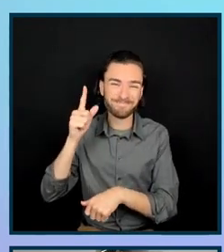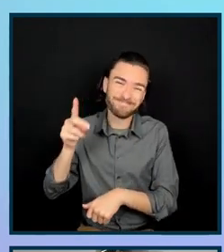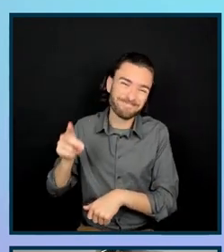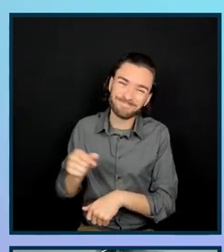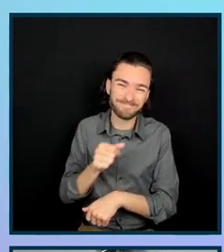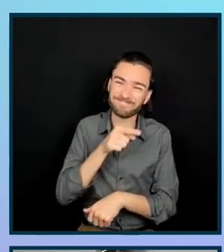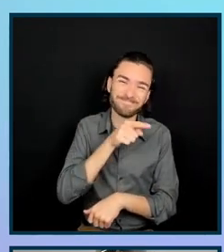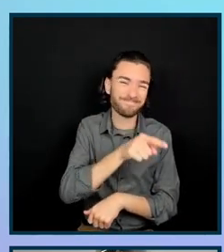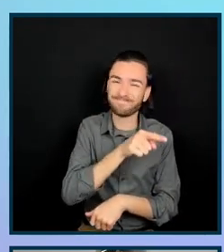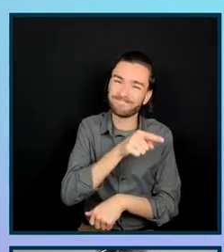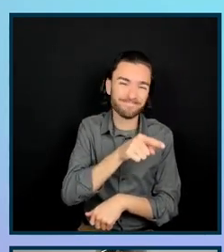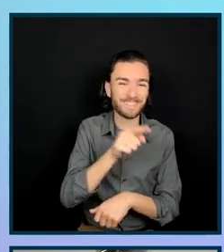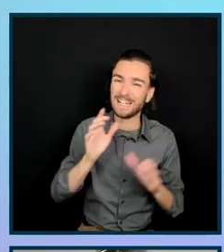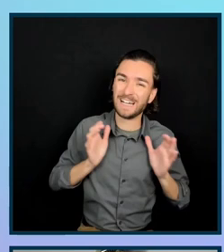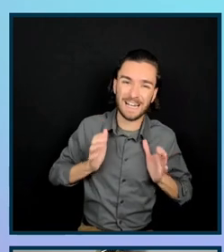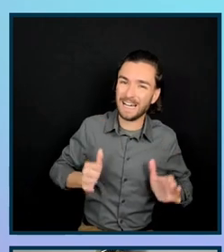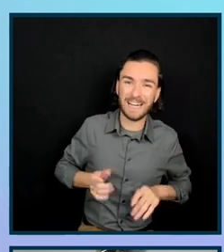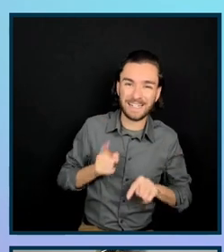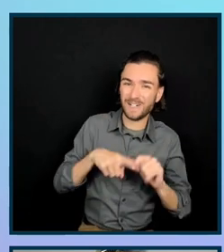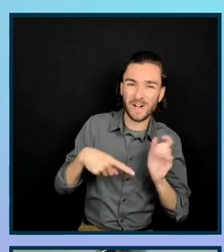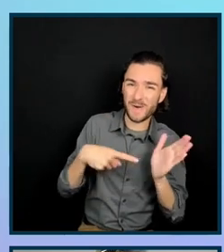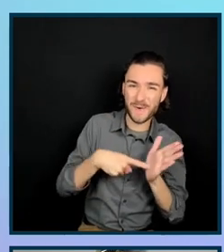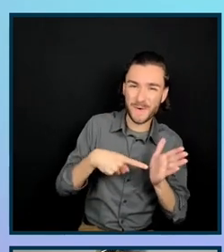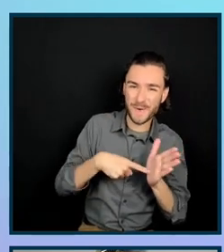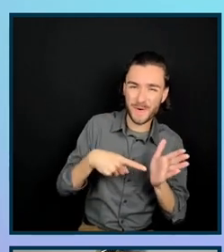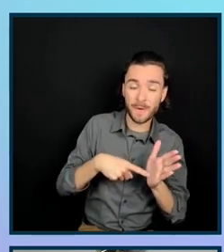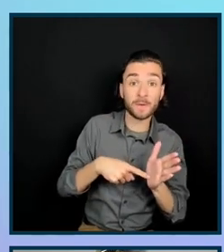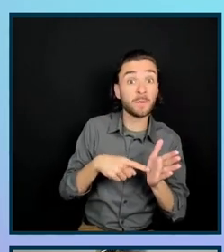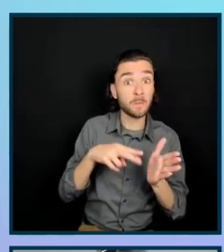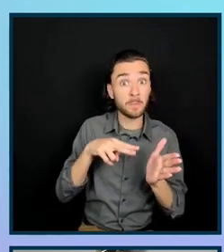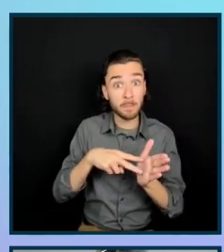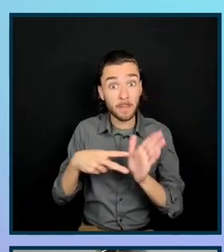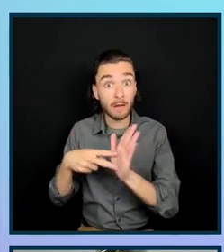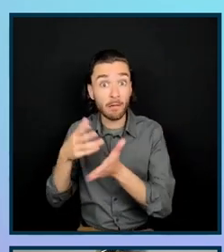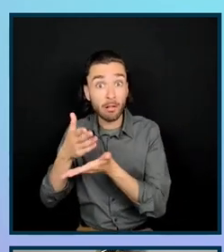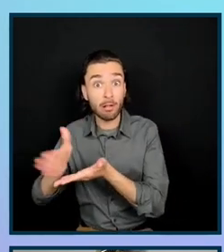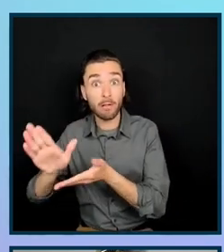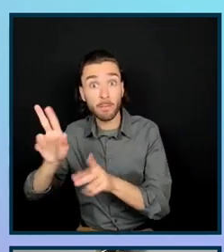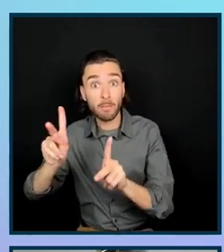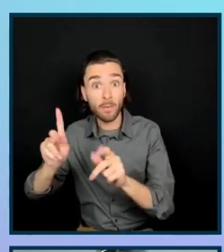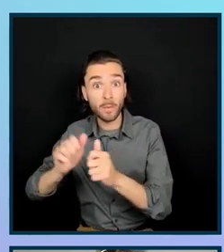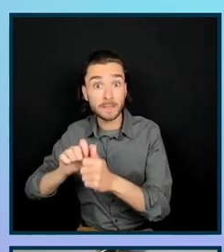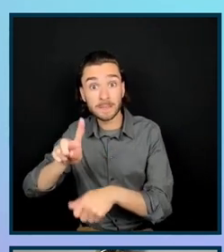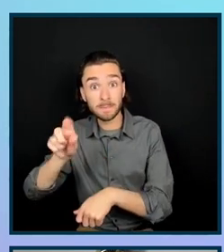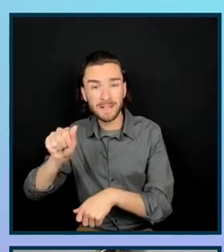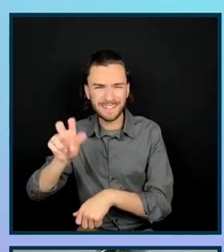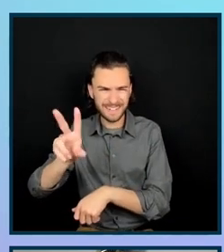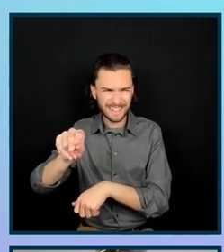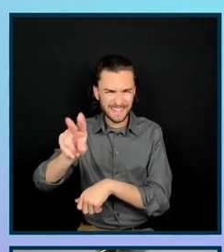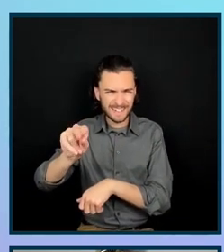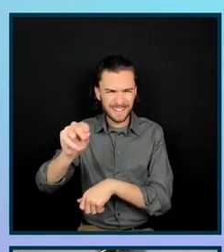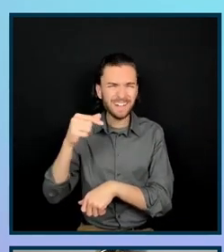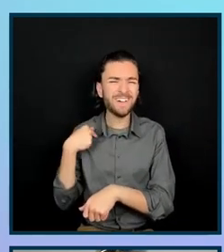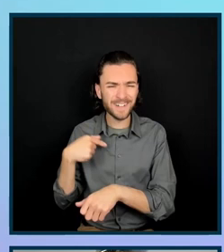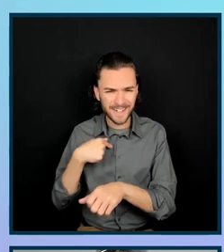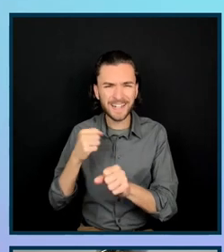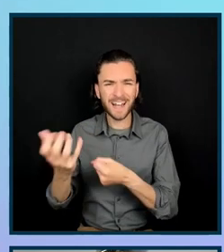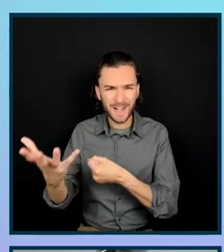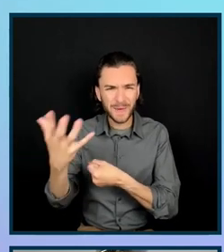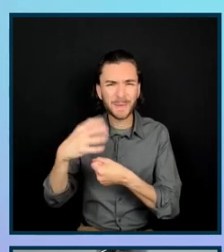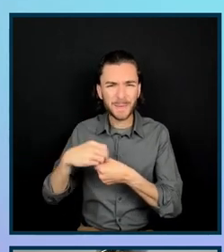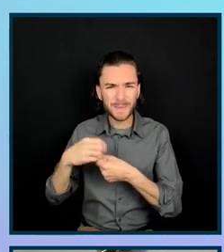earmarked for this. But that doesn't mean you can't find other ways to actually include users with disabilities in your research. And we did this by